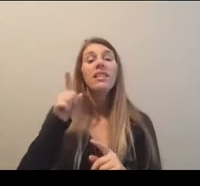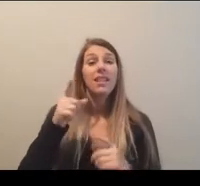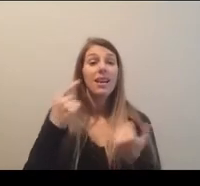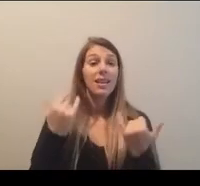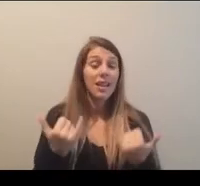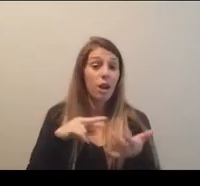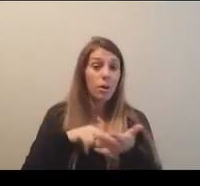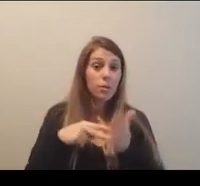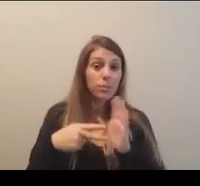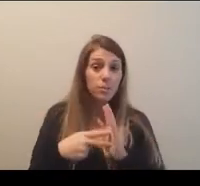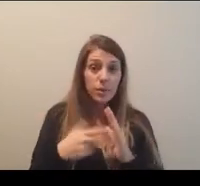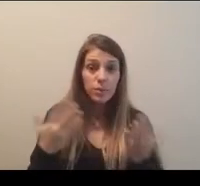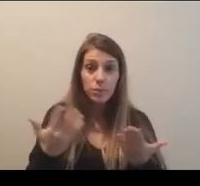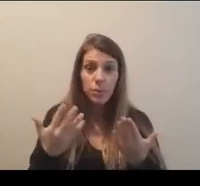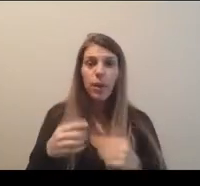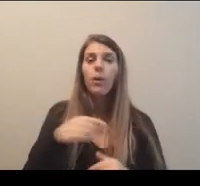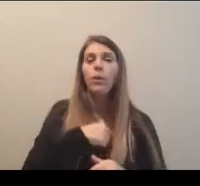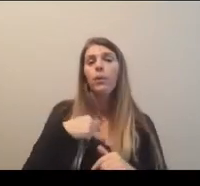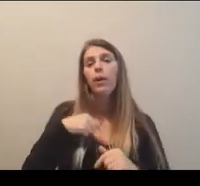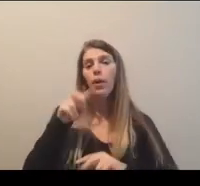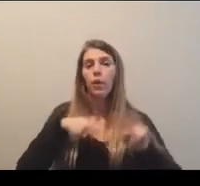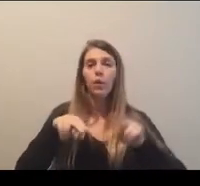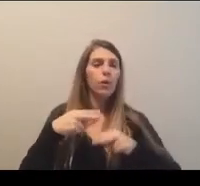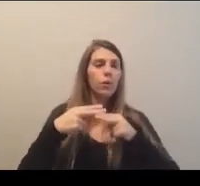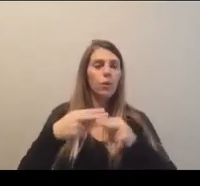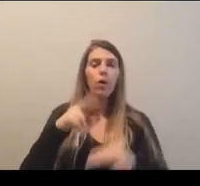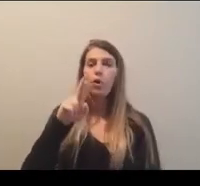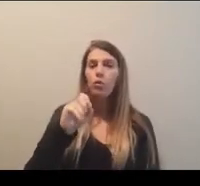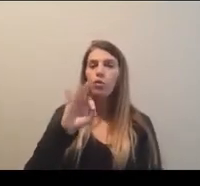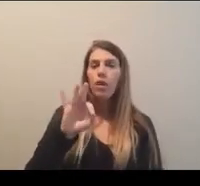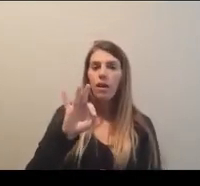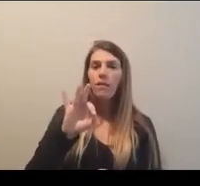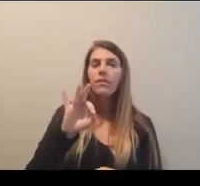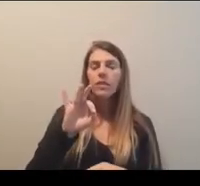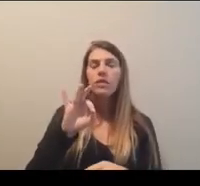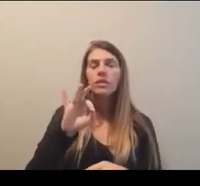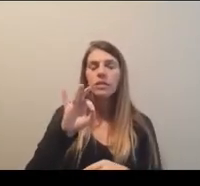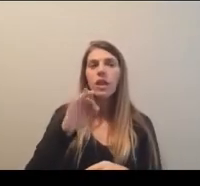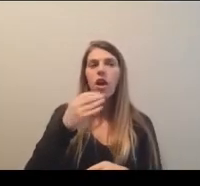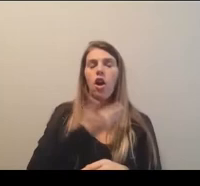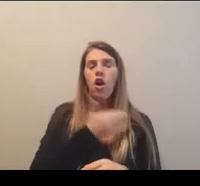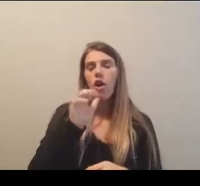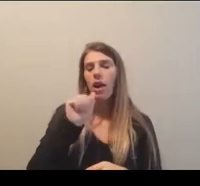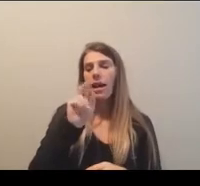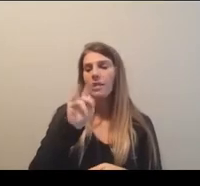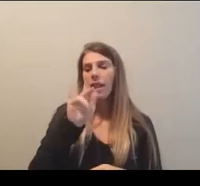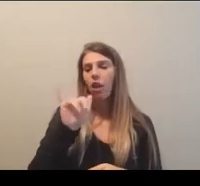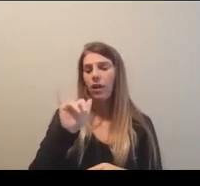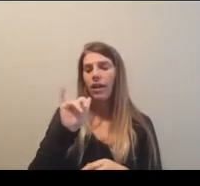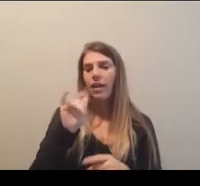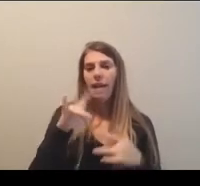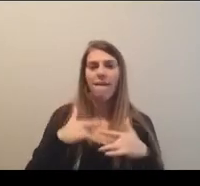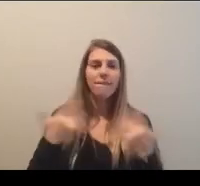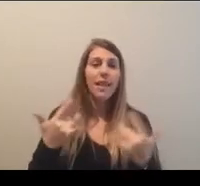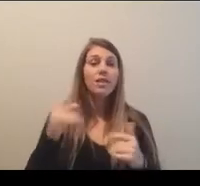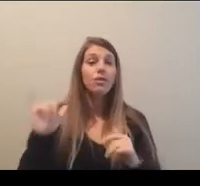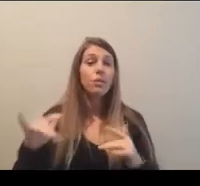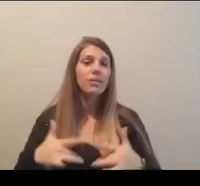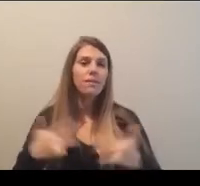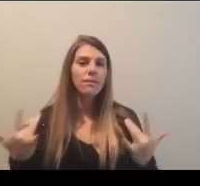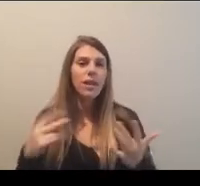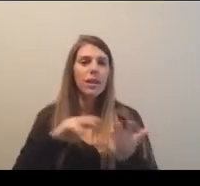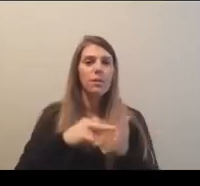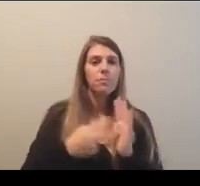um, you know, looking at what we call reference our ancillary events and that those events often provide the opportunity for our